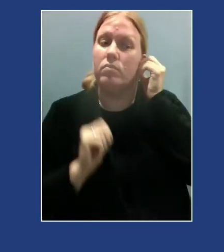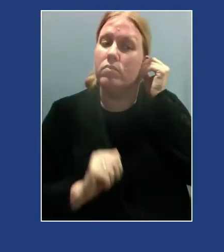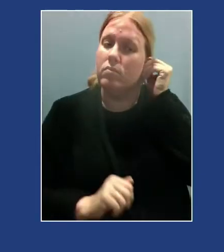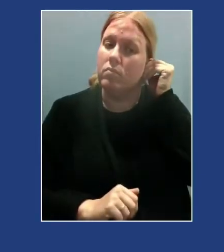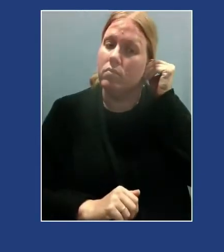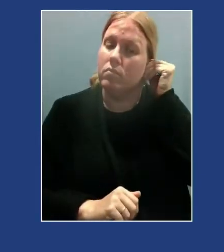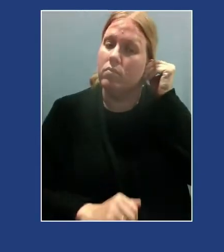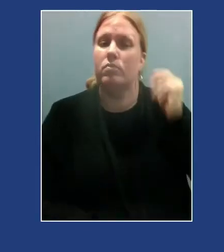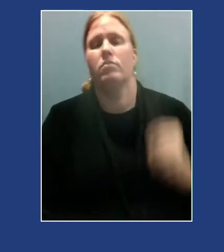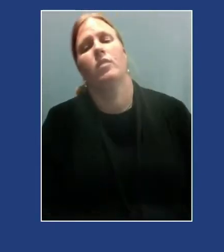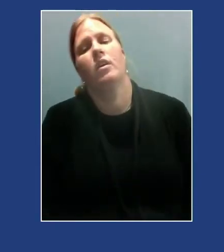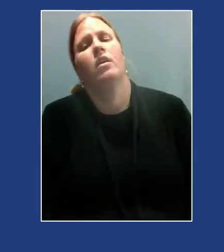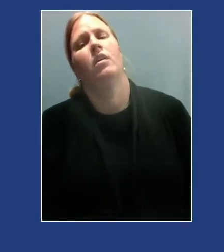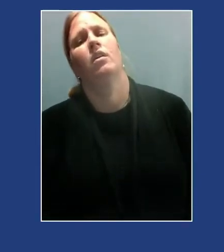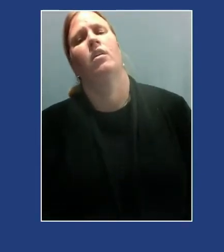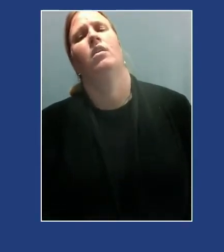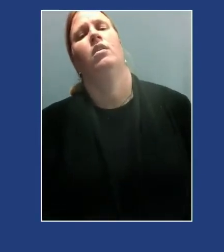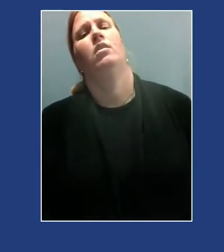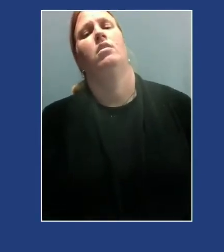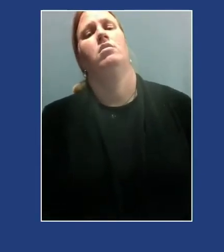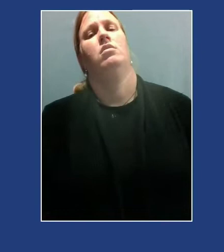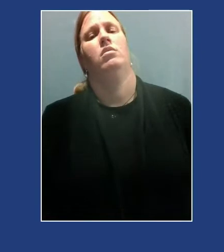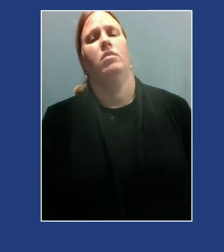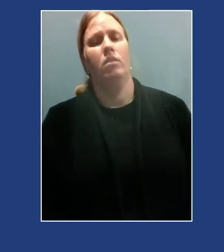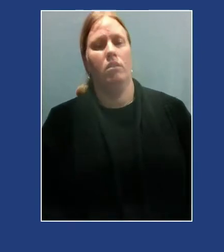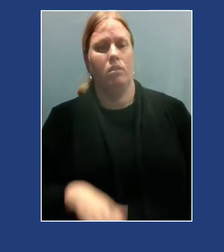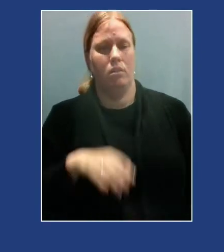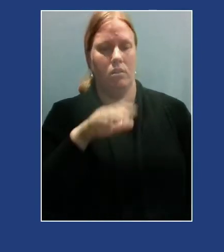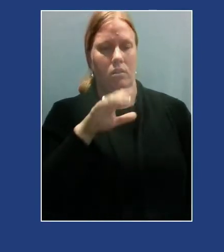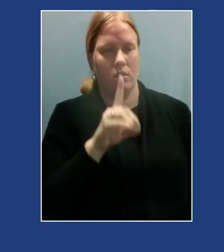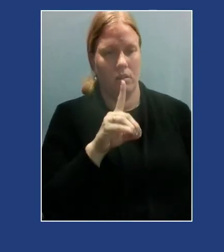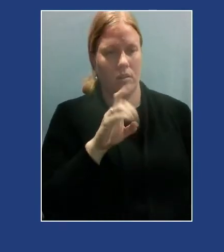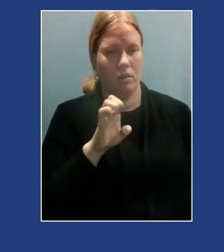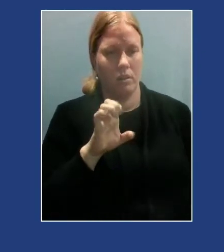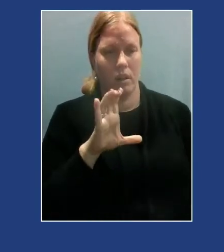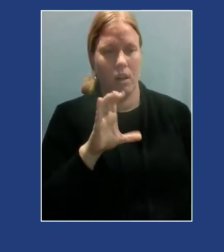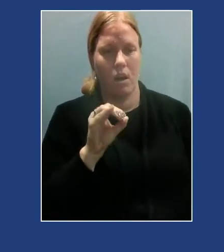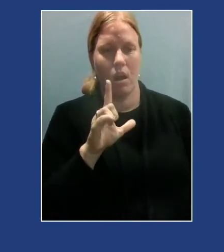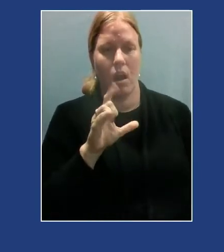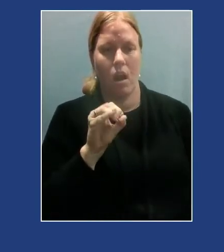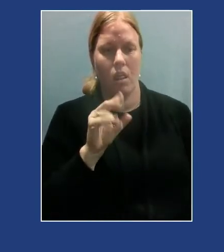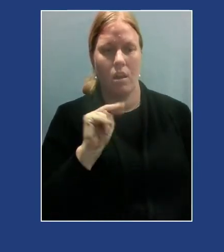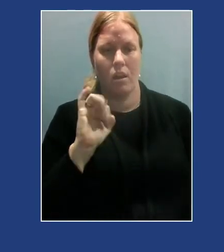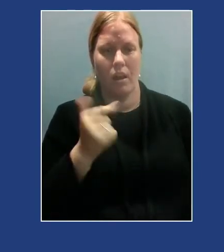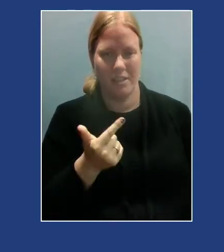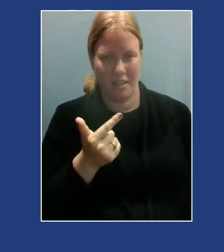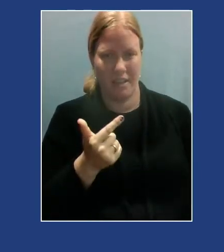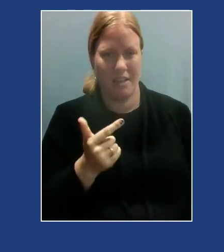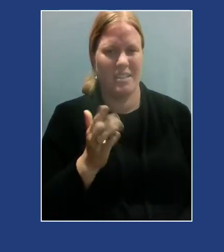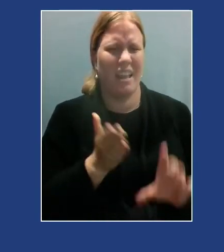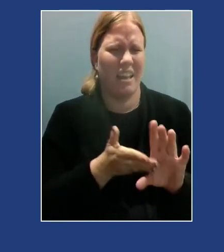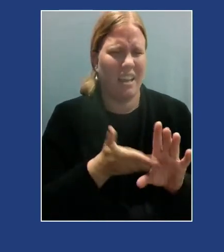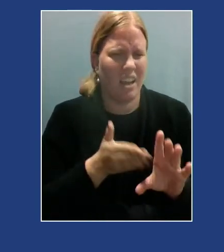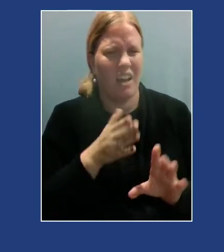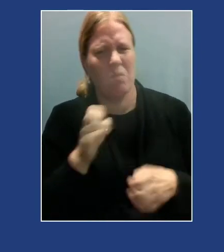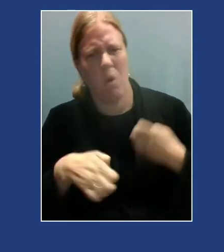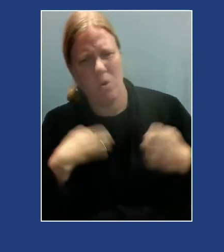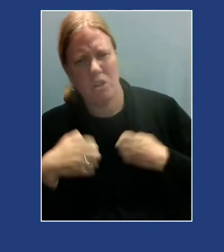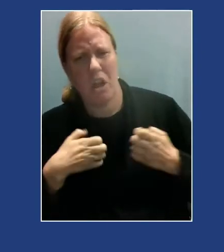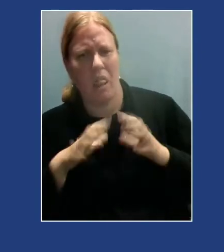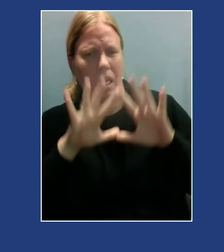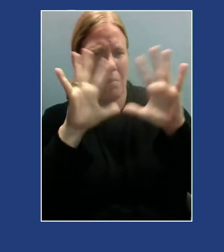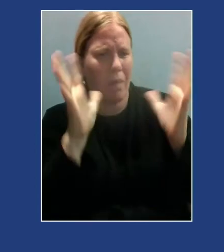So decolonizing is the psychological and emotional embodiment of reclamation. It's a sort of midwifery